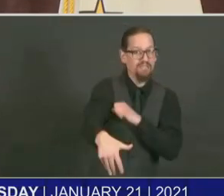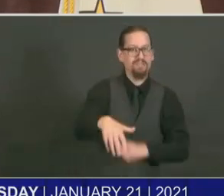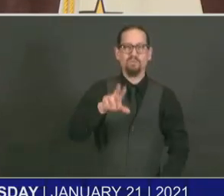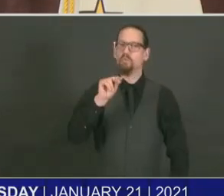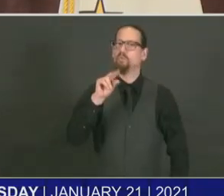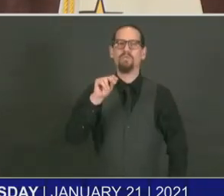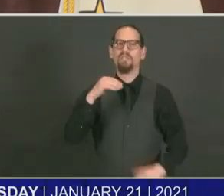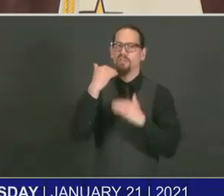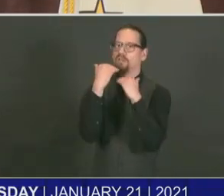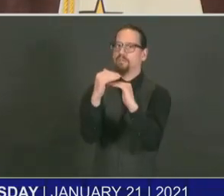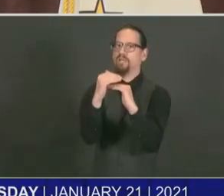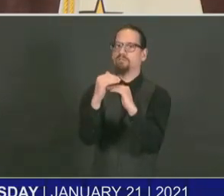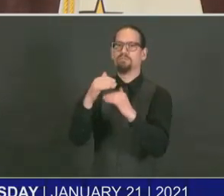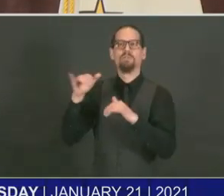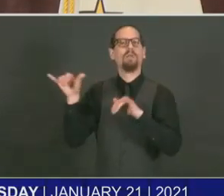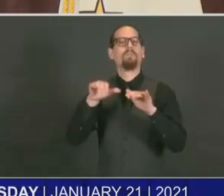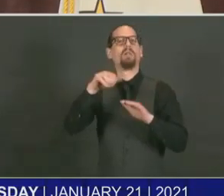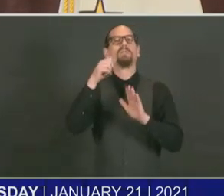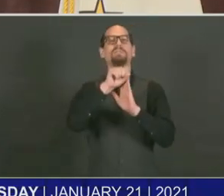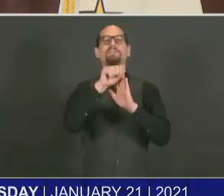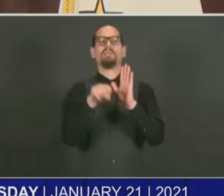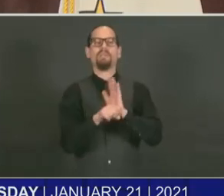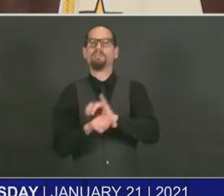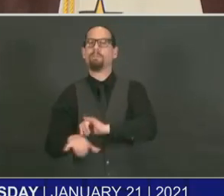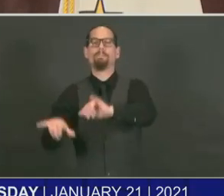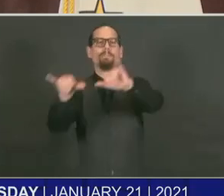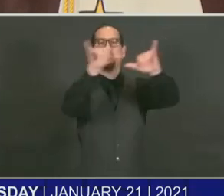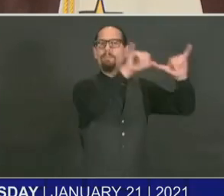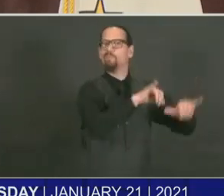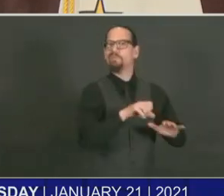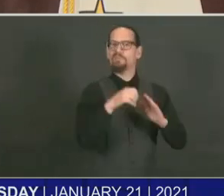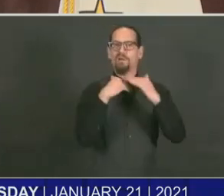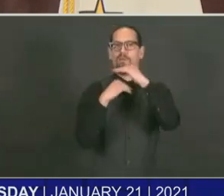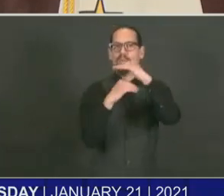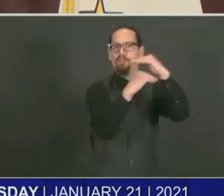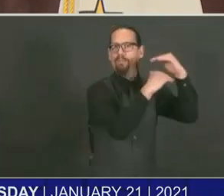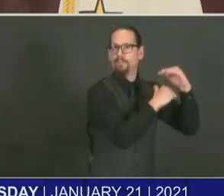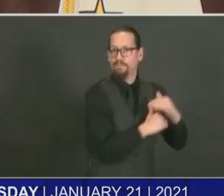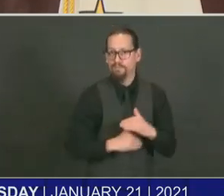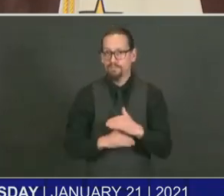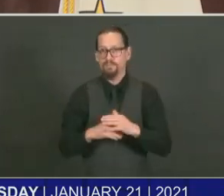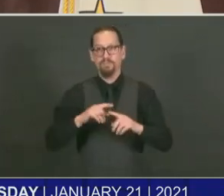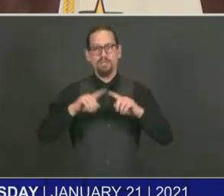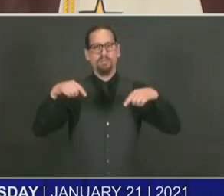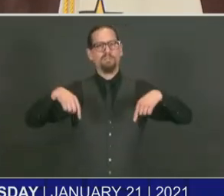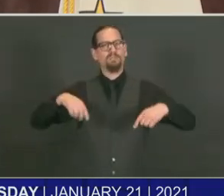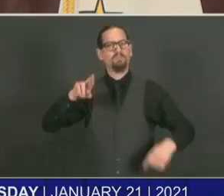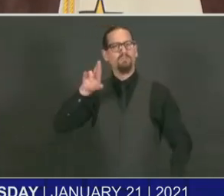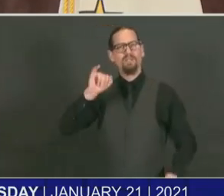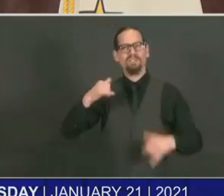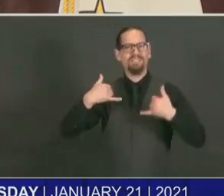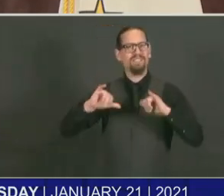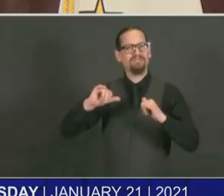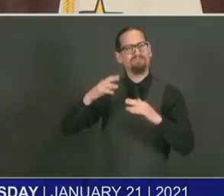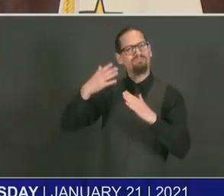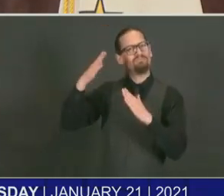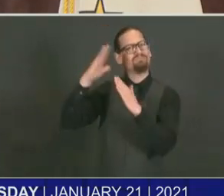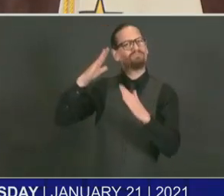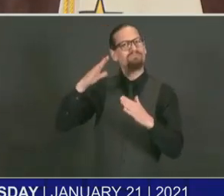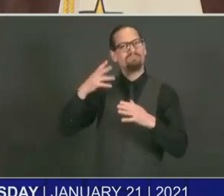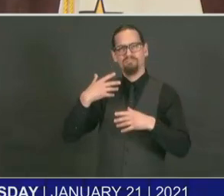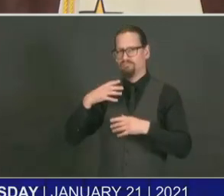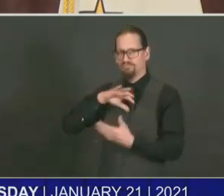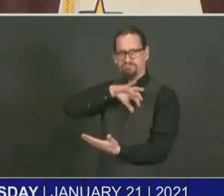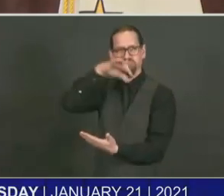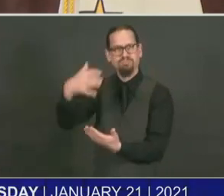tier nationally in terms of doses administered per capita. We have a huge team